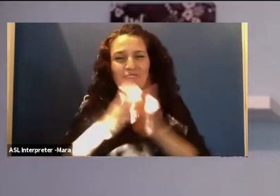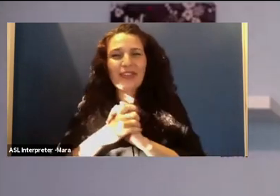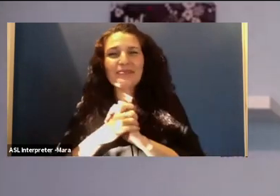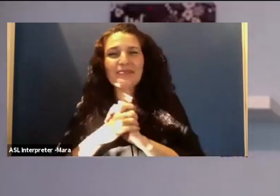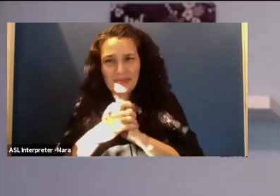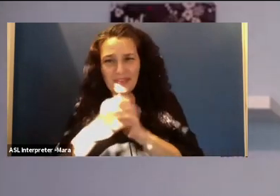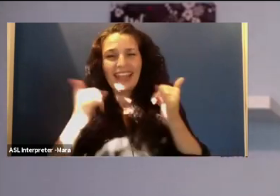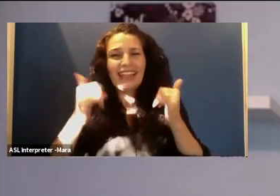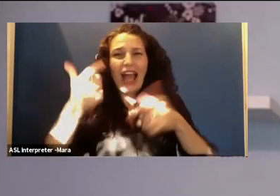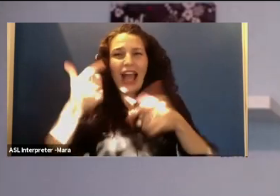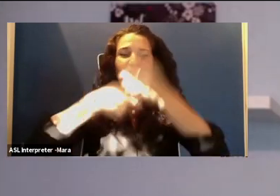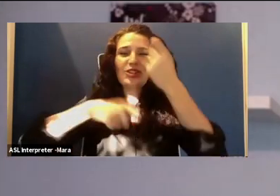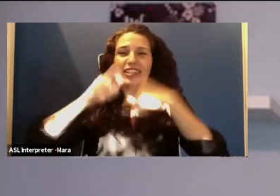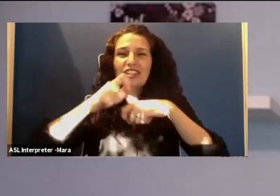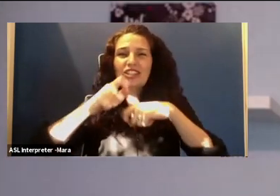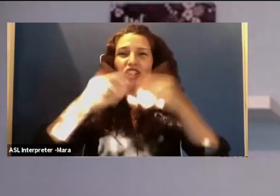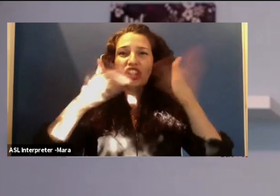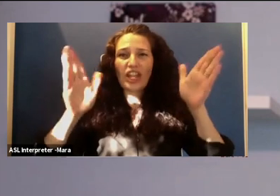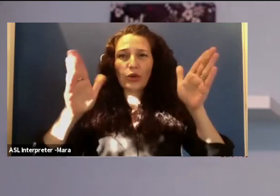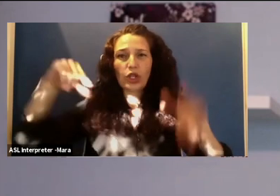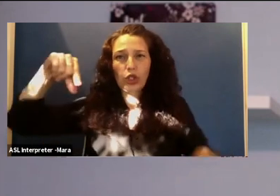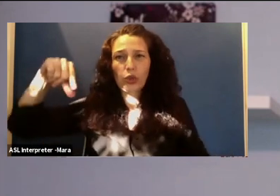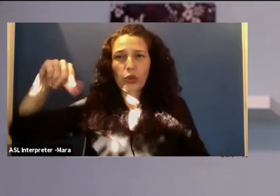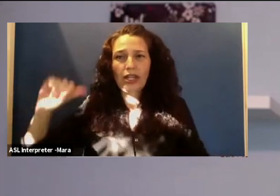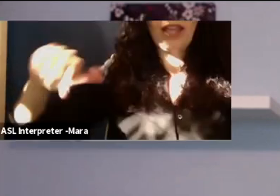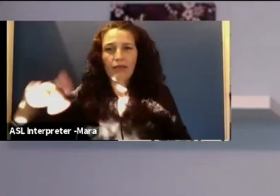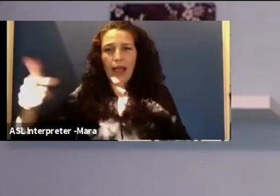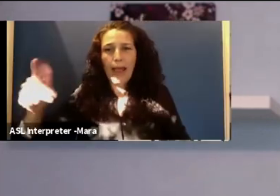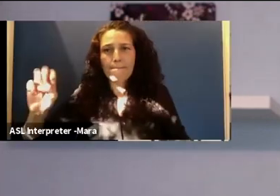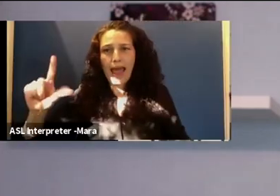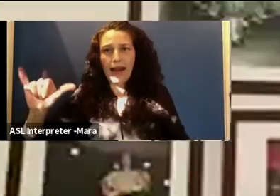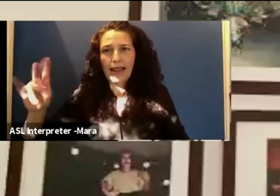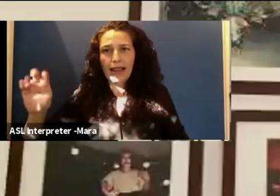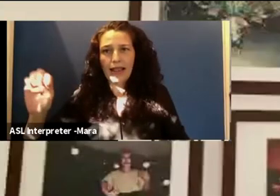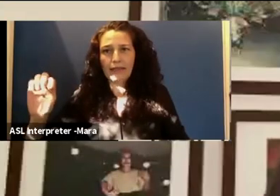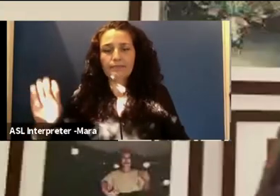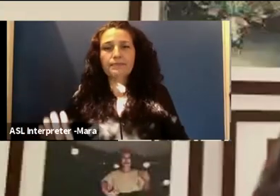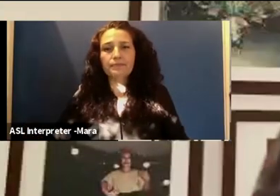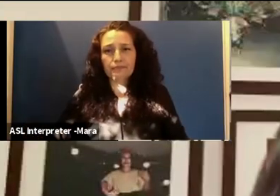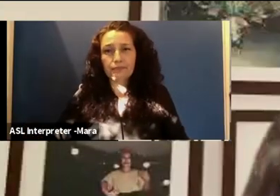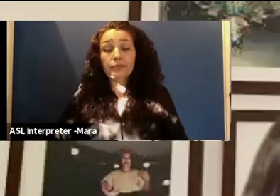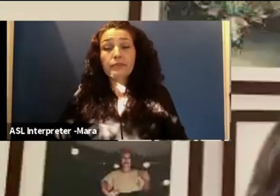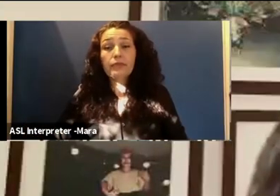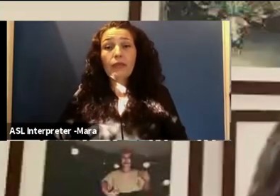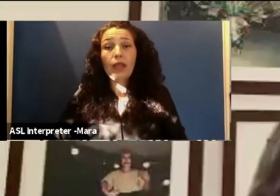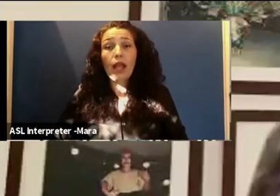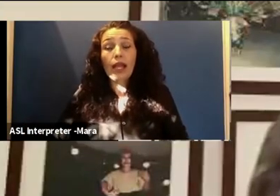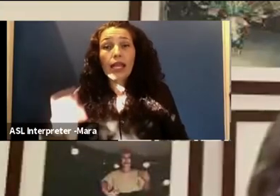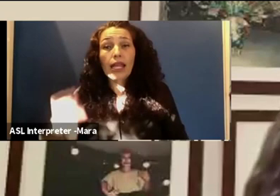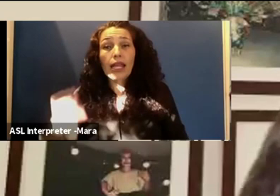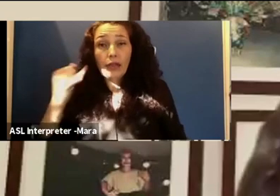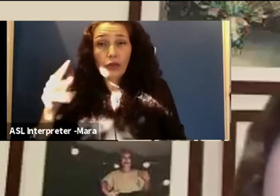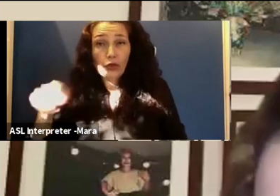transition into our general Q&A, but I'll pass it to Madeline first. Yeah, so one thing just for those of you who may not